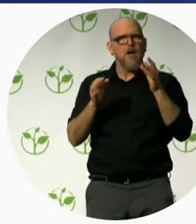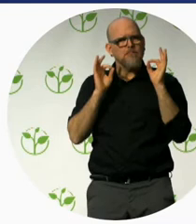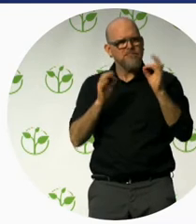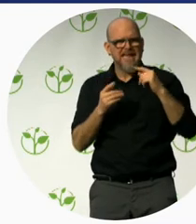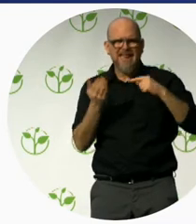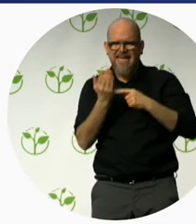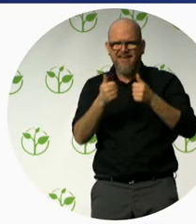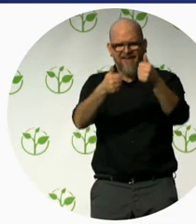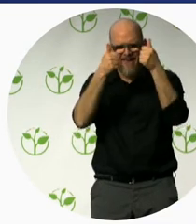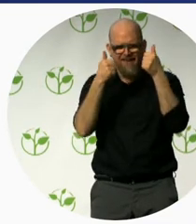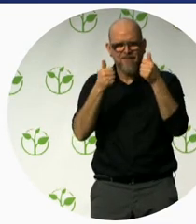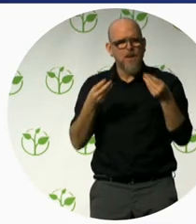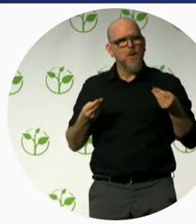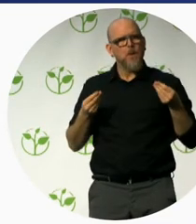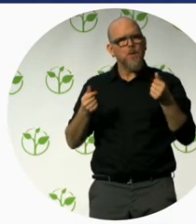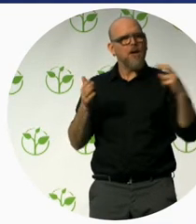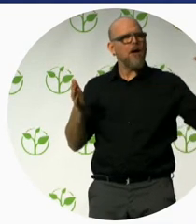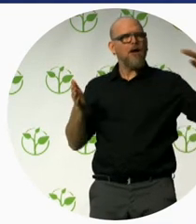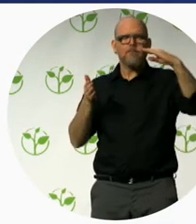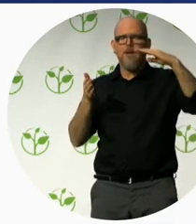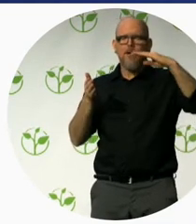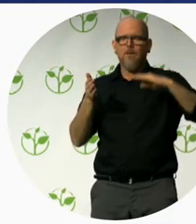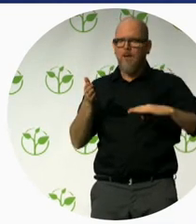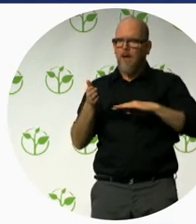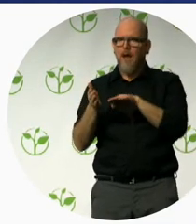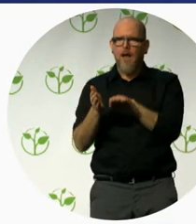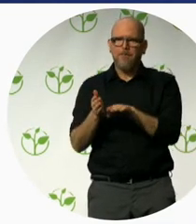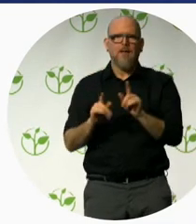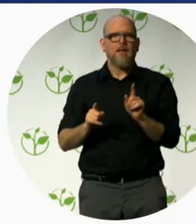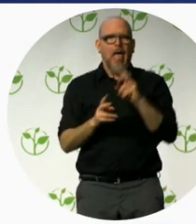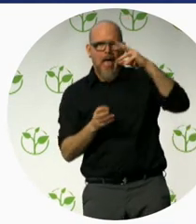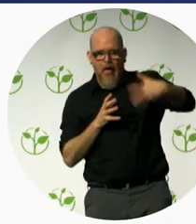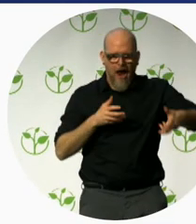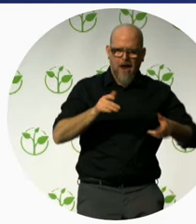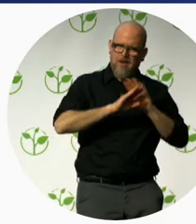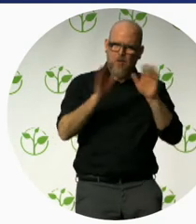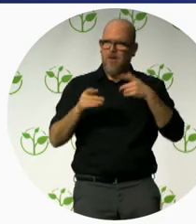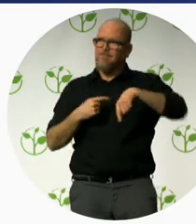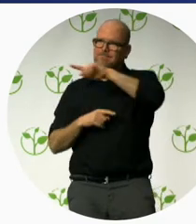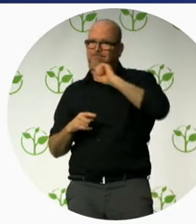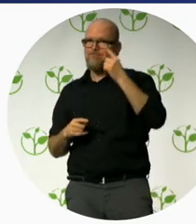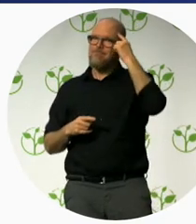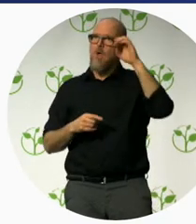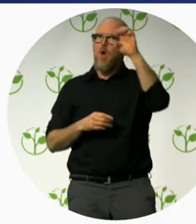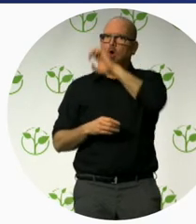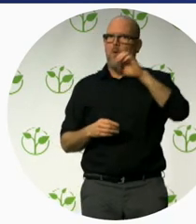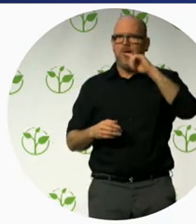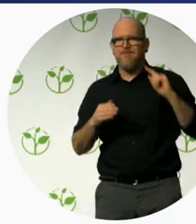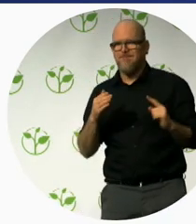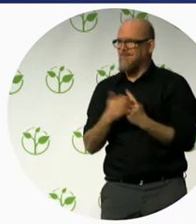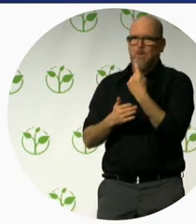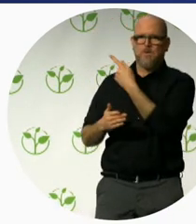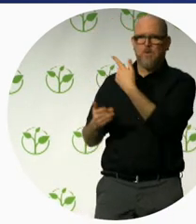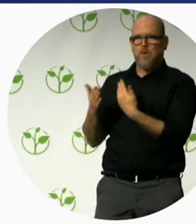by fadiel and lending company in europe specializing in equipment for disability so